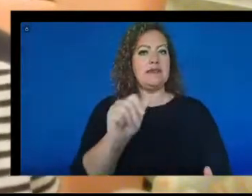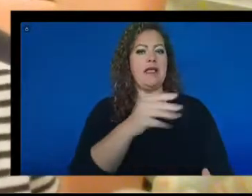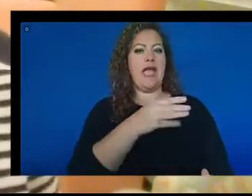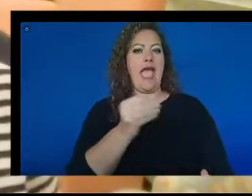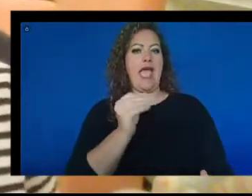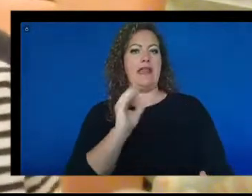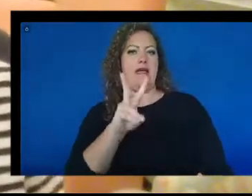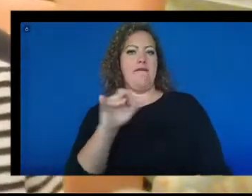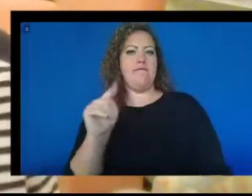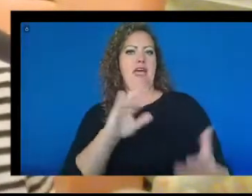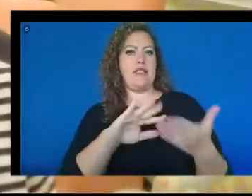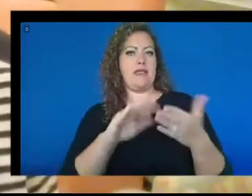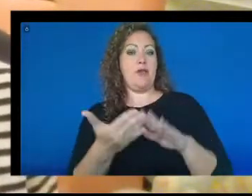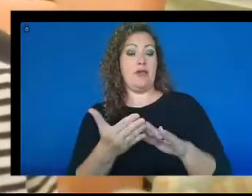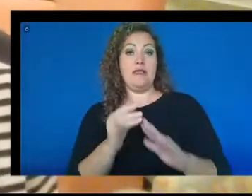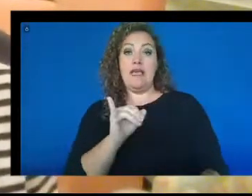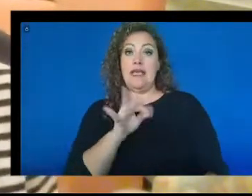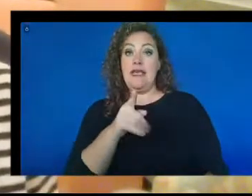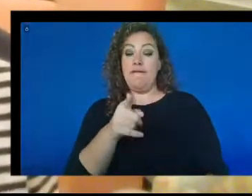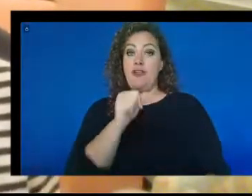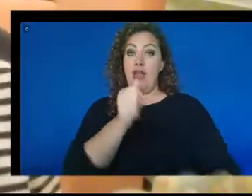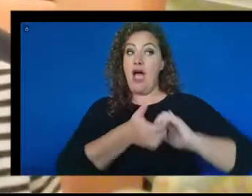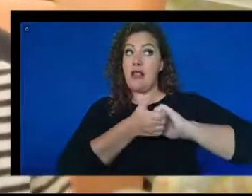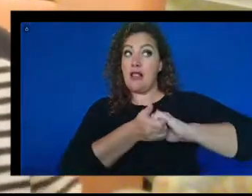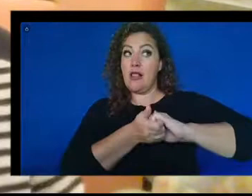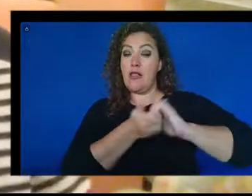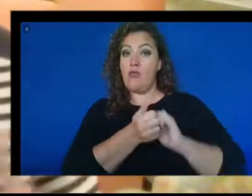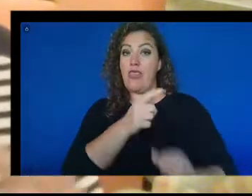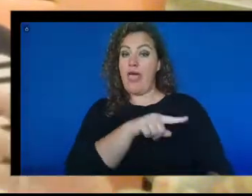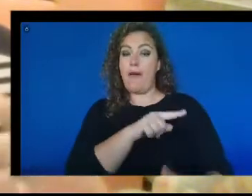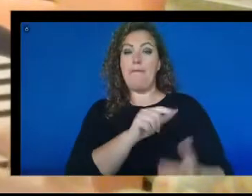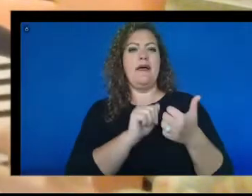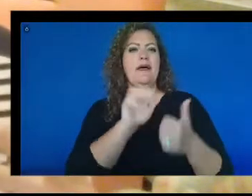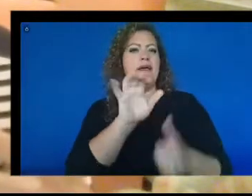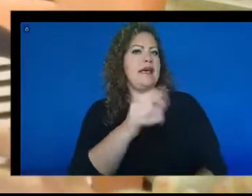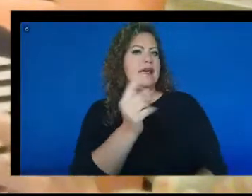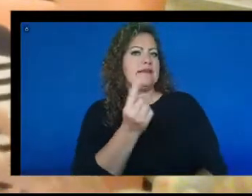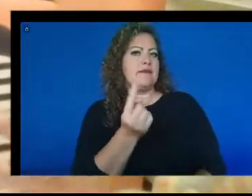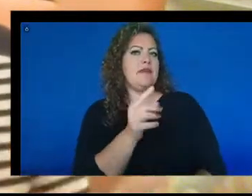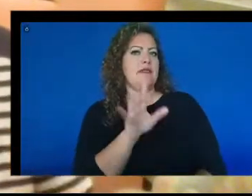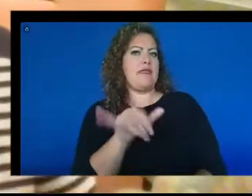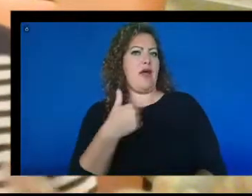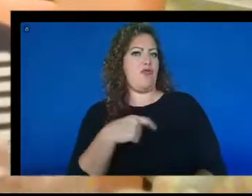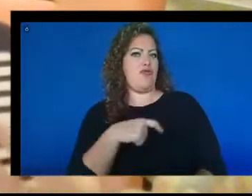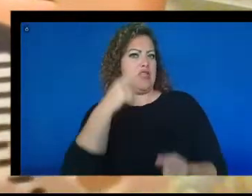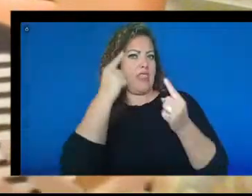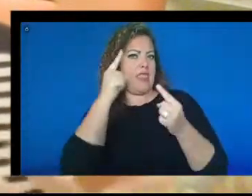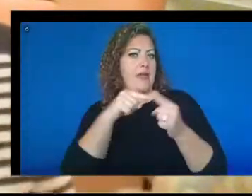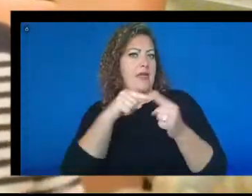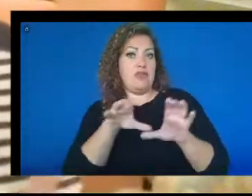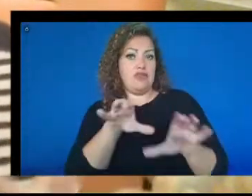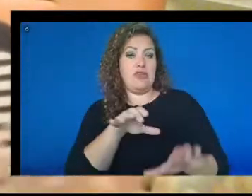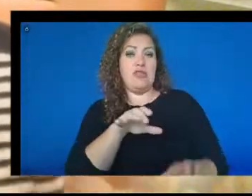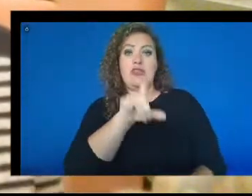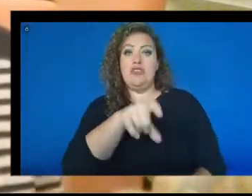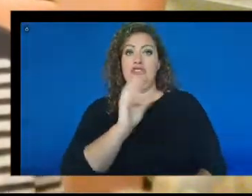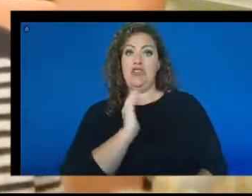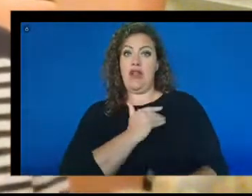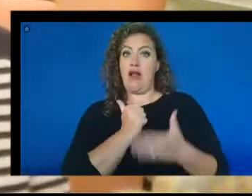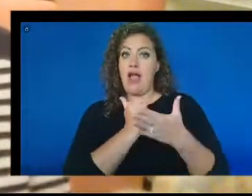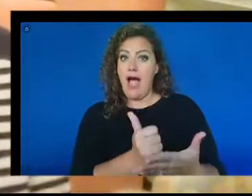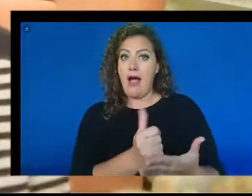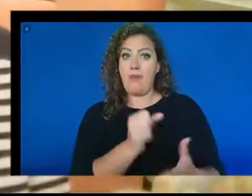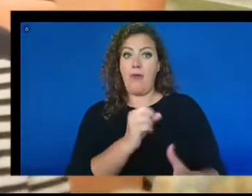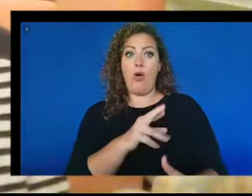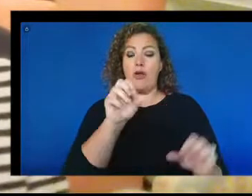veterans communities? And if you aren't collaborating, is this something that we should consider doing? Do you need help? Or can you